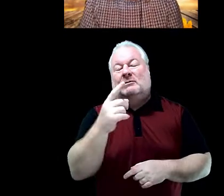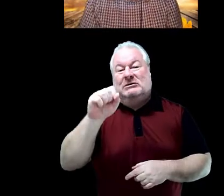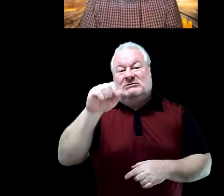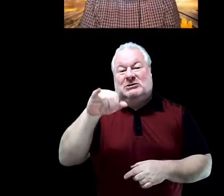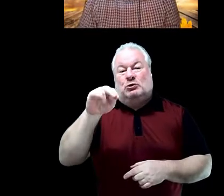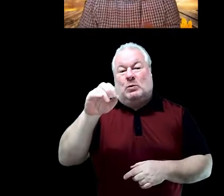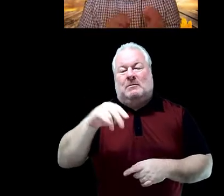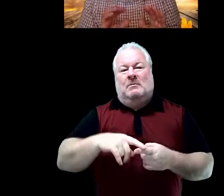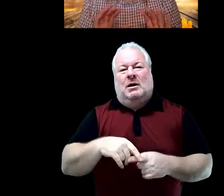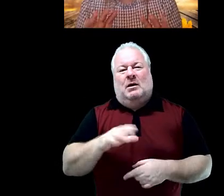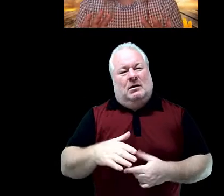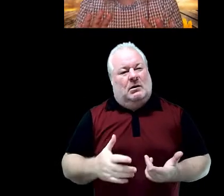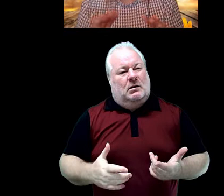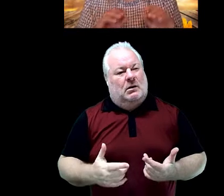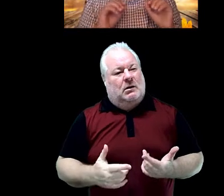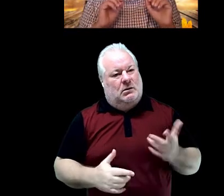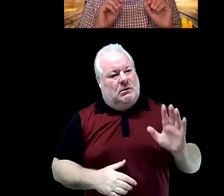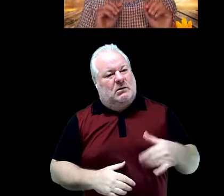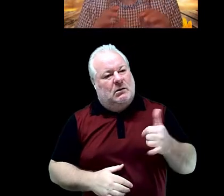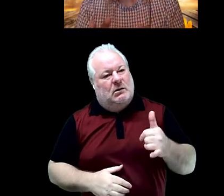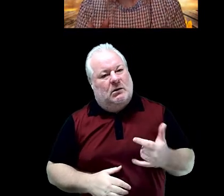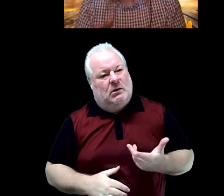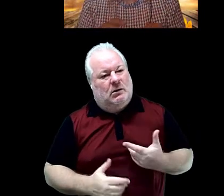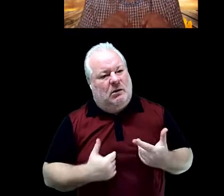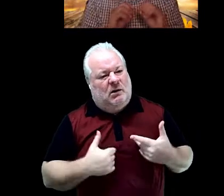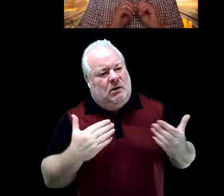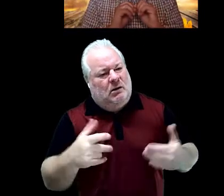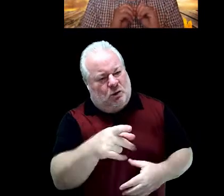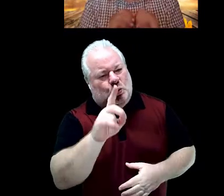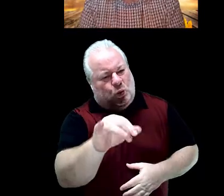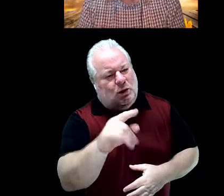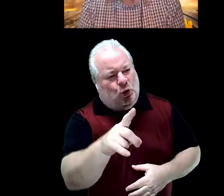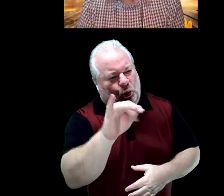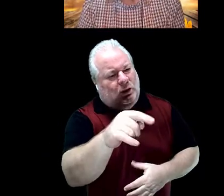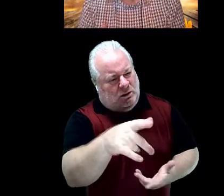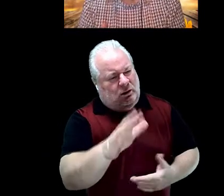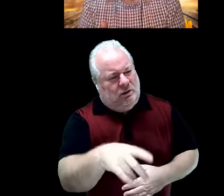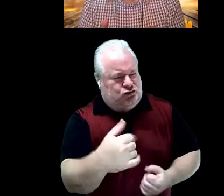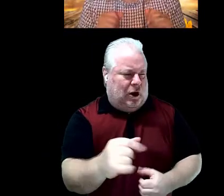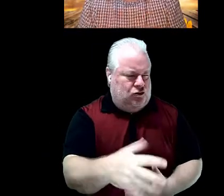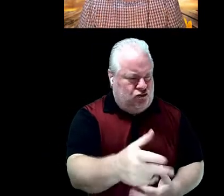is to push or intimidate or to influence.